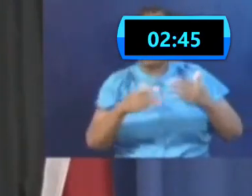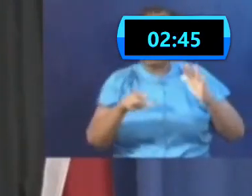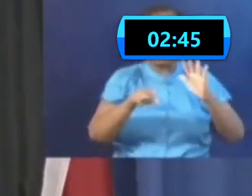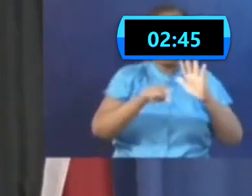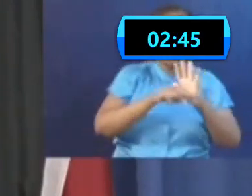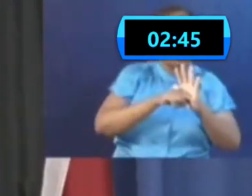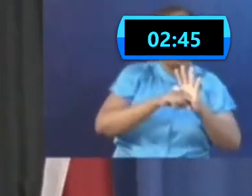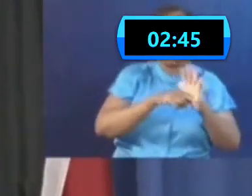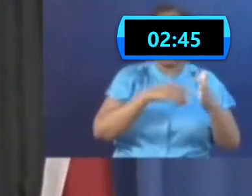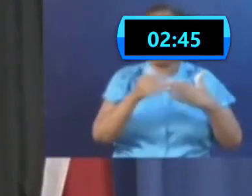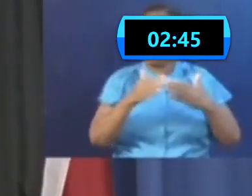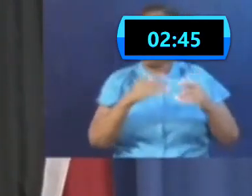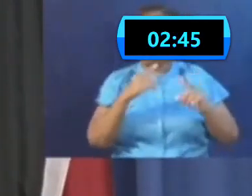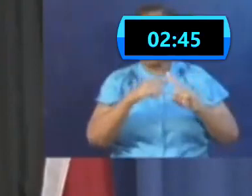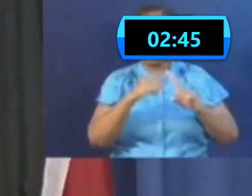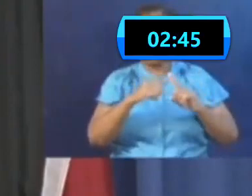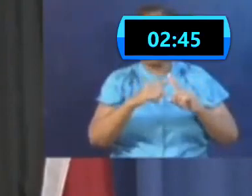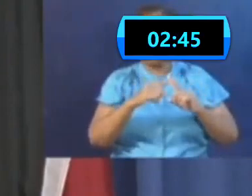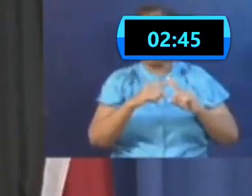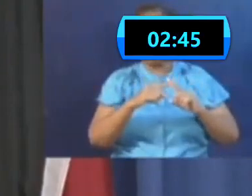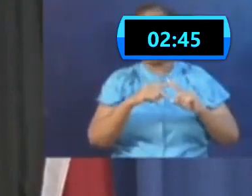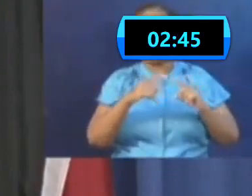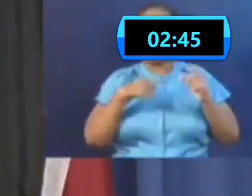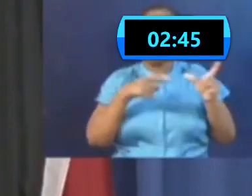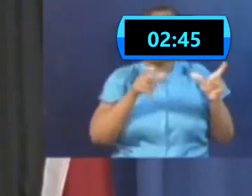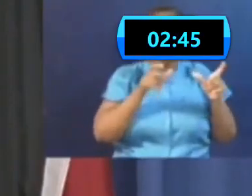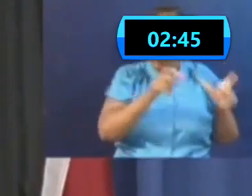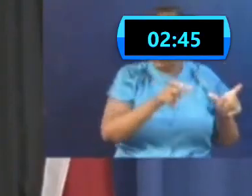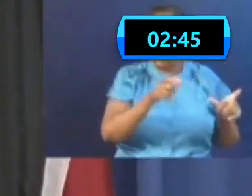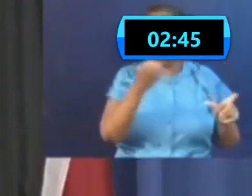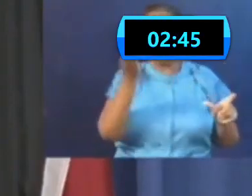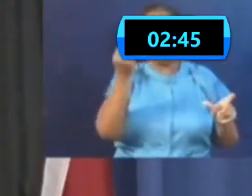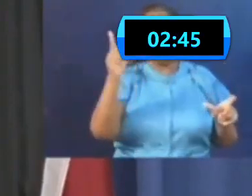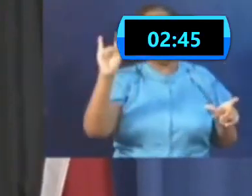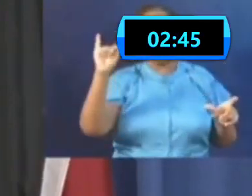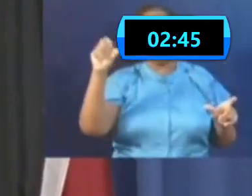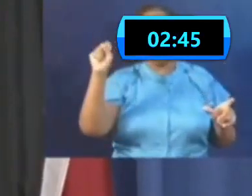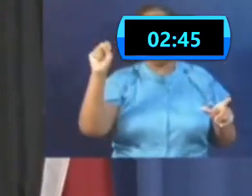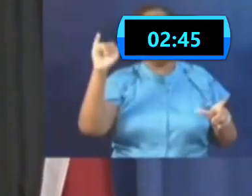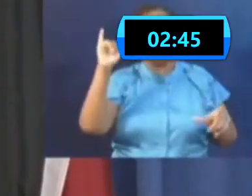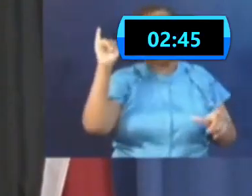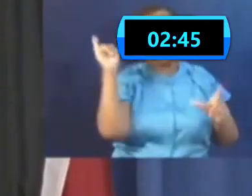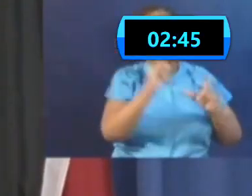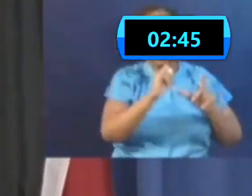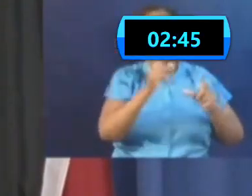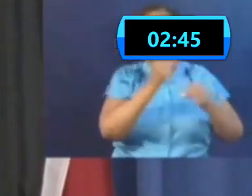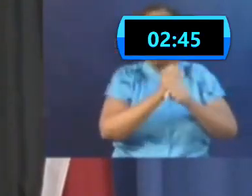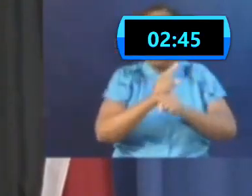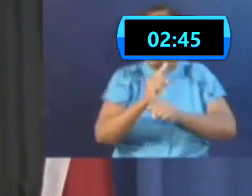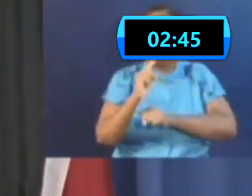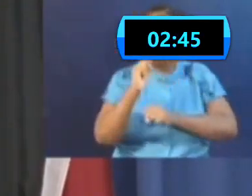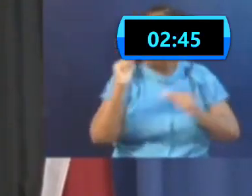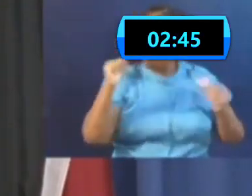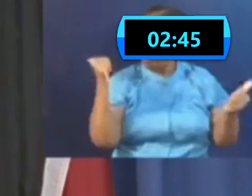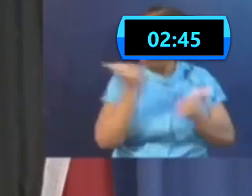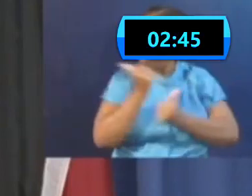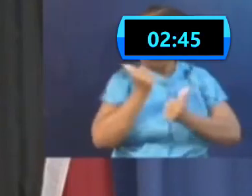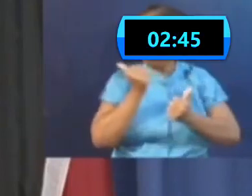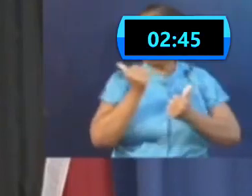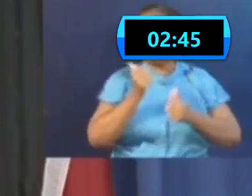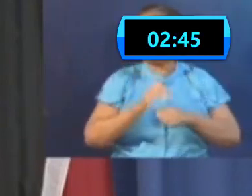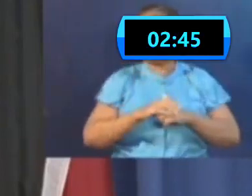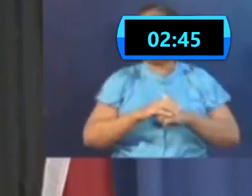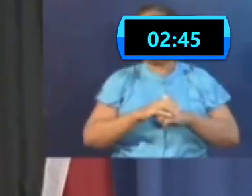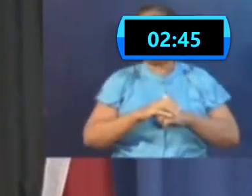if you are primary contact of a case, you still have to have 14 days of quarantine. So quarantine is for exposure. It is not for positive patients.